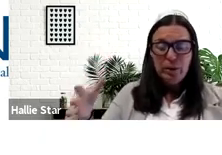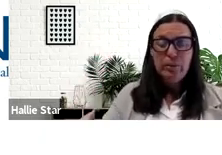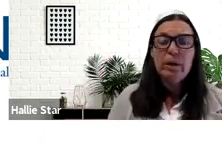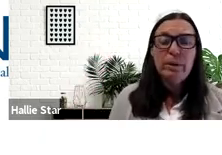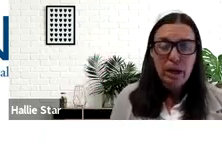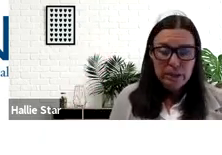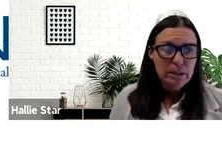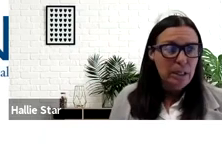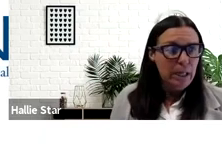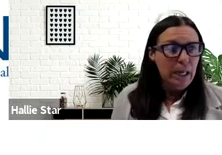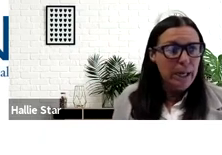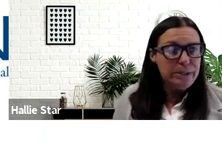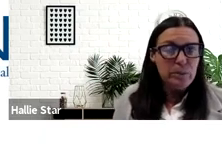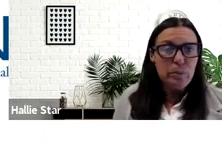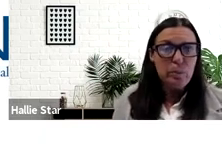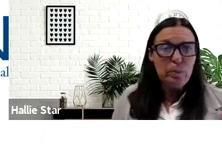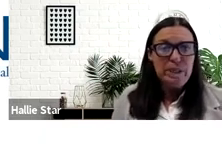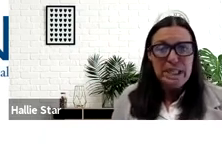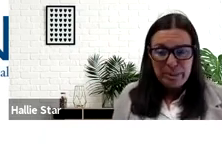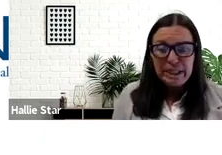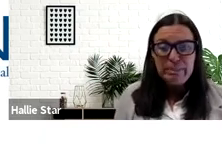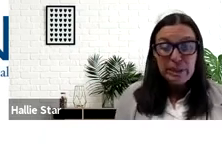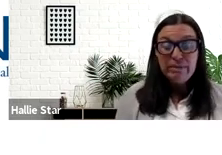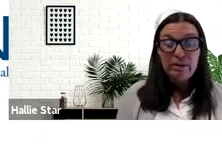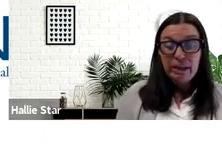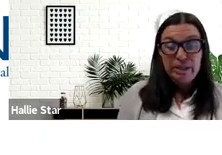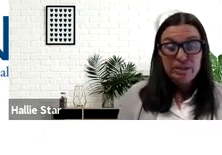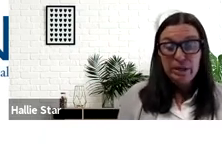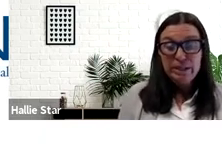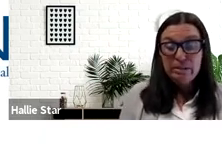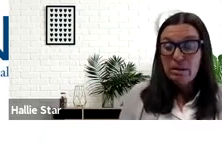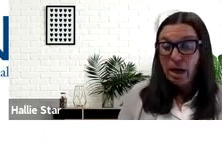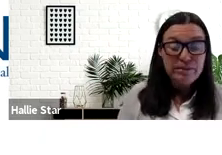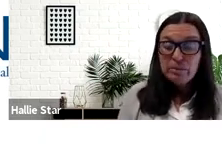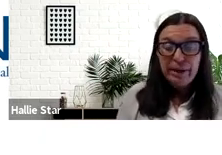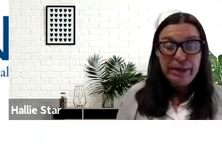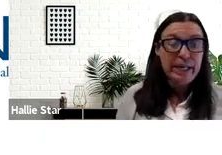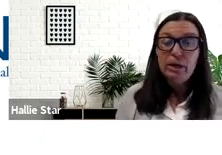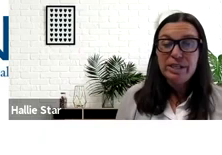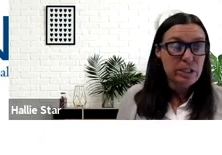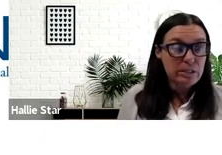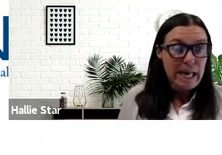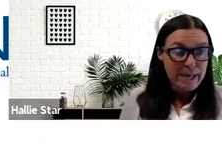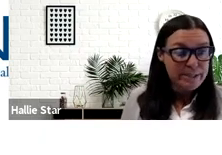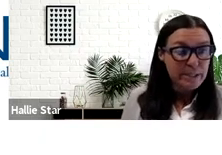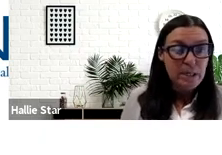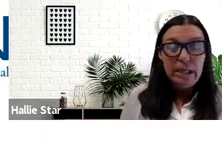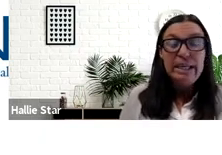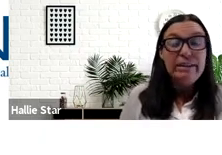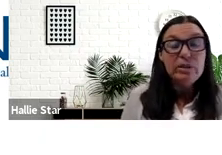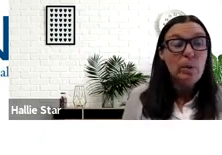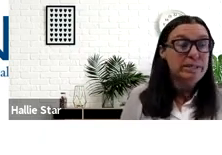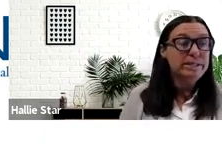who and where we are. And we typically believe our family stories, often without any questions asked.